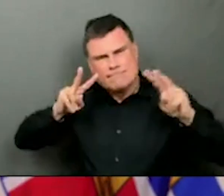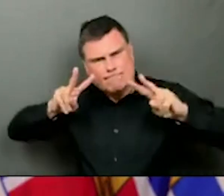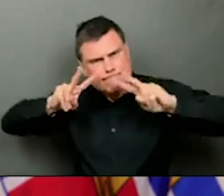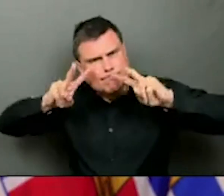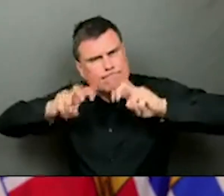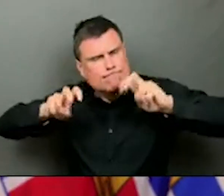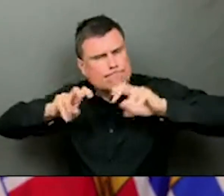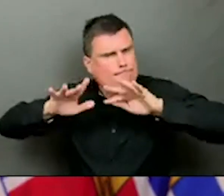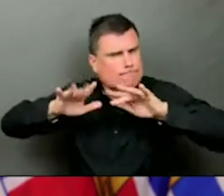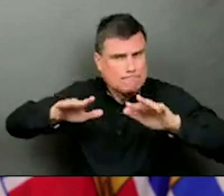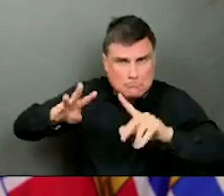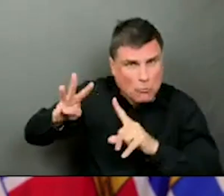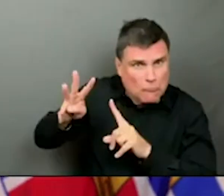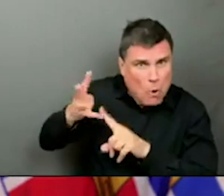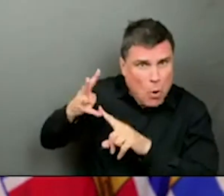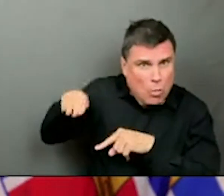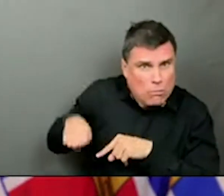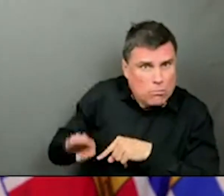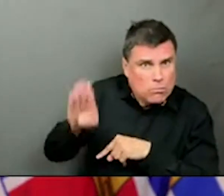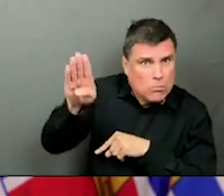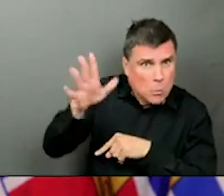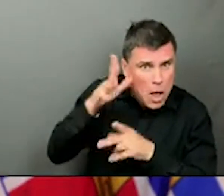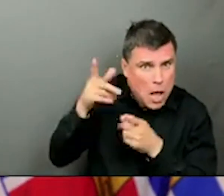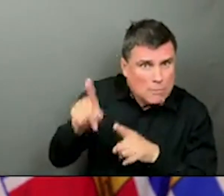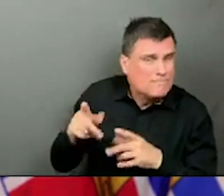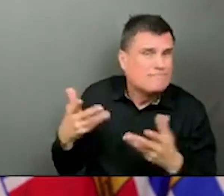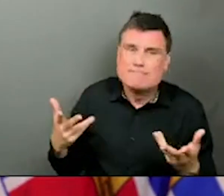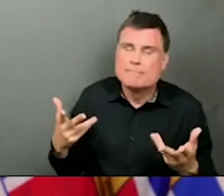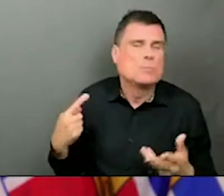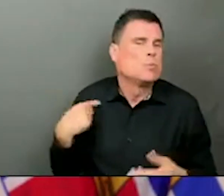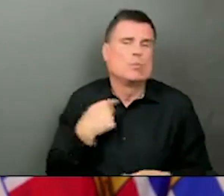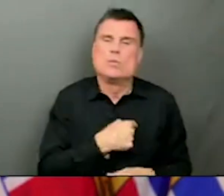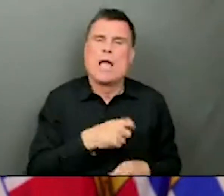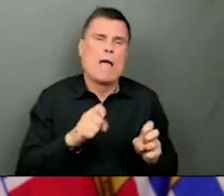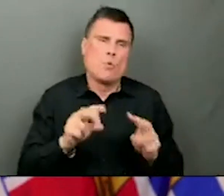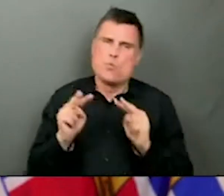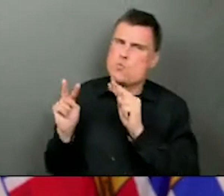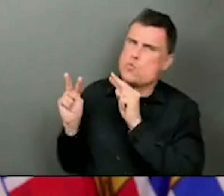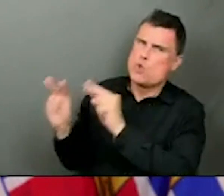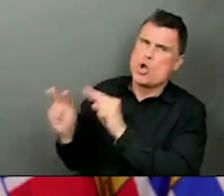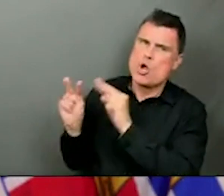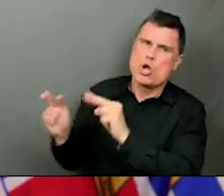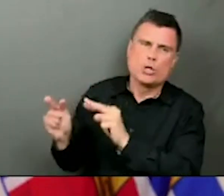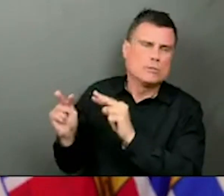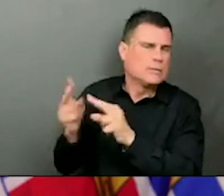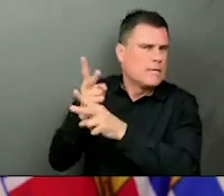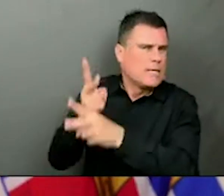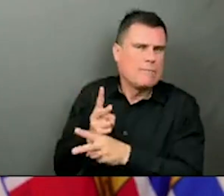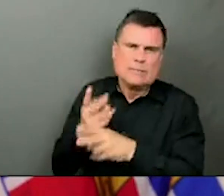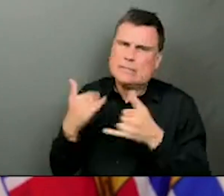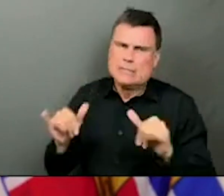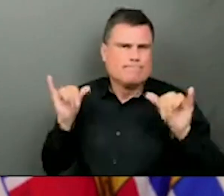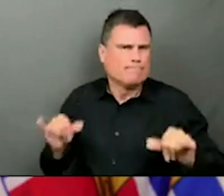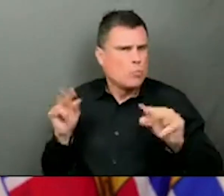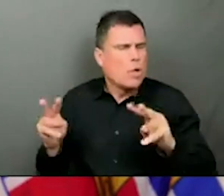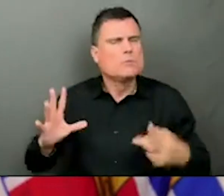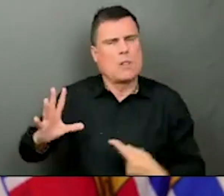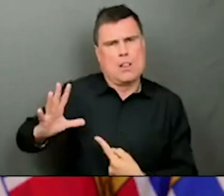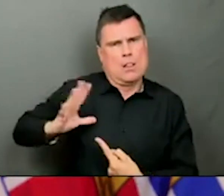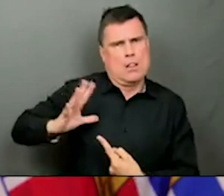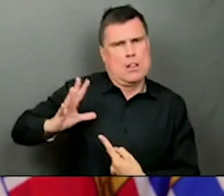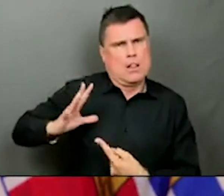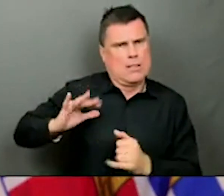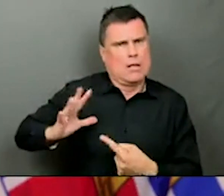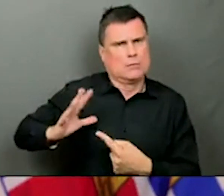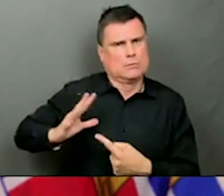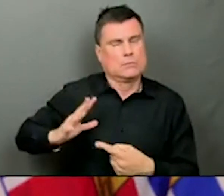transmitted. So we do have to watch this. I think we are in a good place in BC. We've seen that the measures that we know